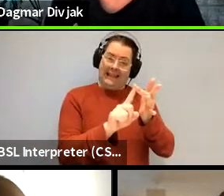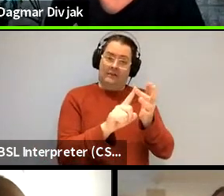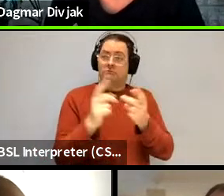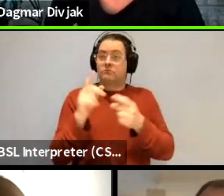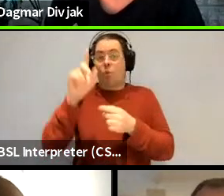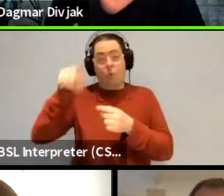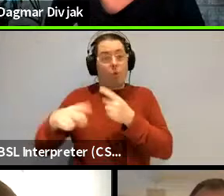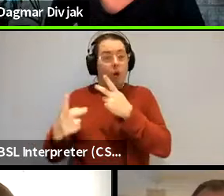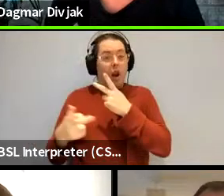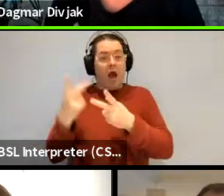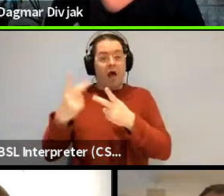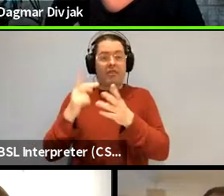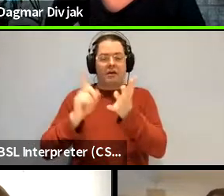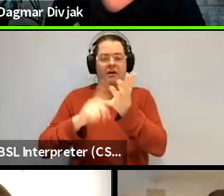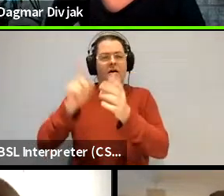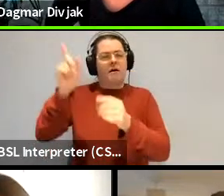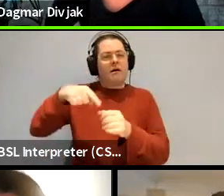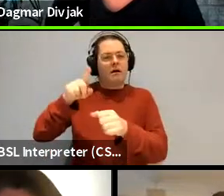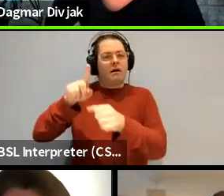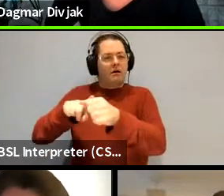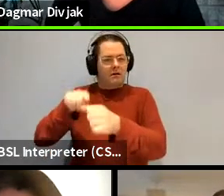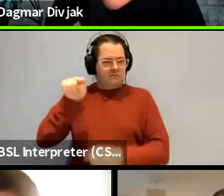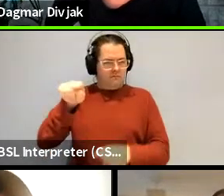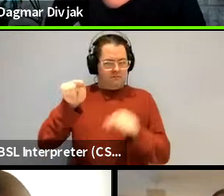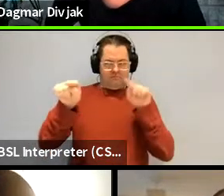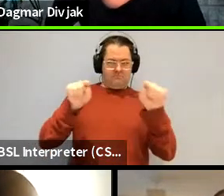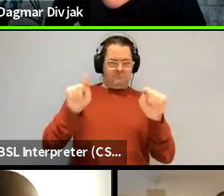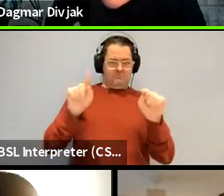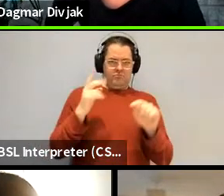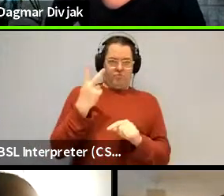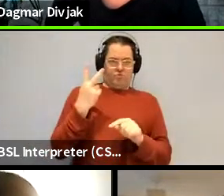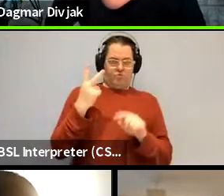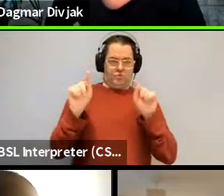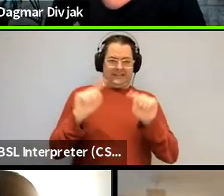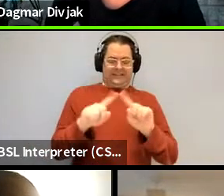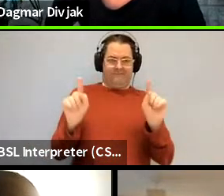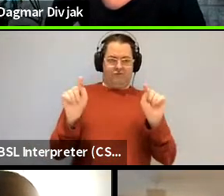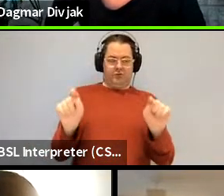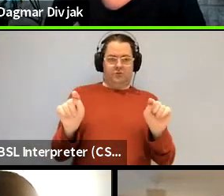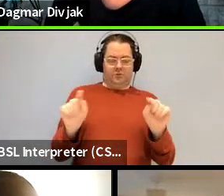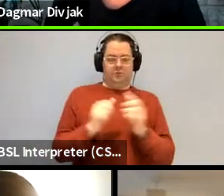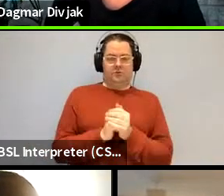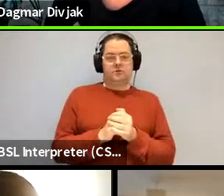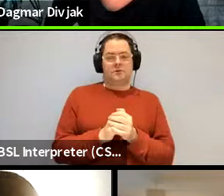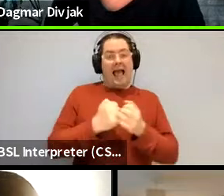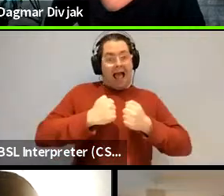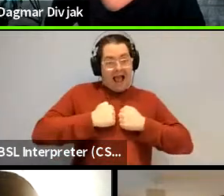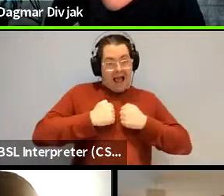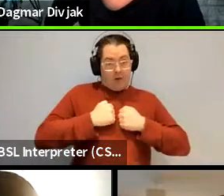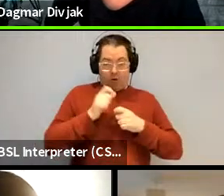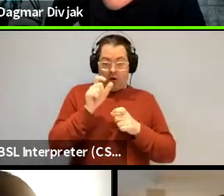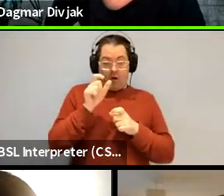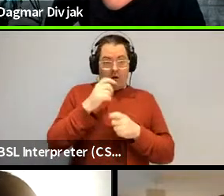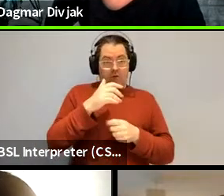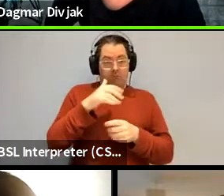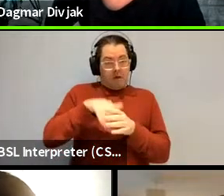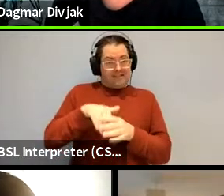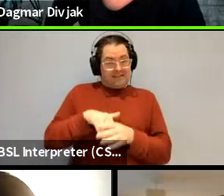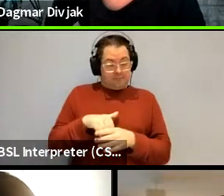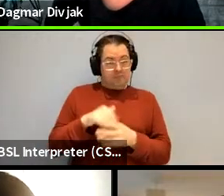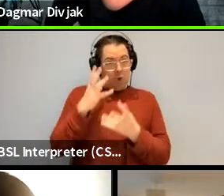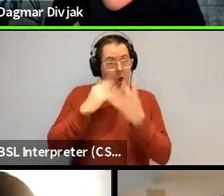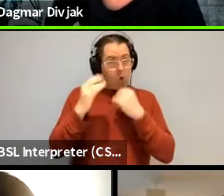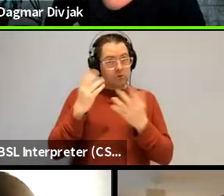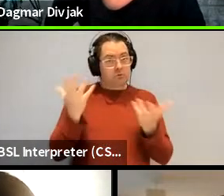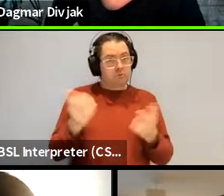there is a clear rule that says the ending should be wait right um our participants learned that and um